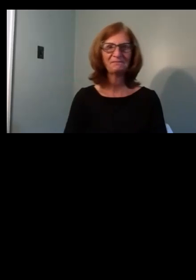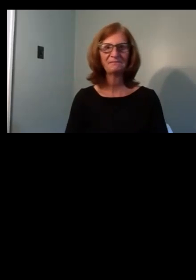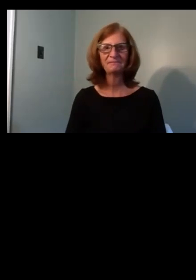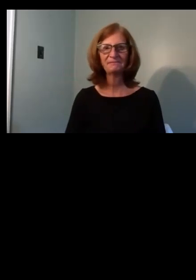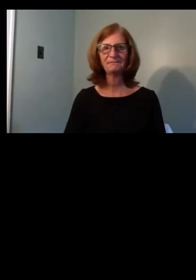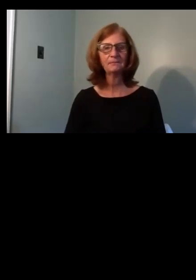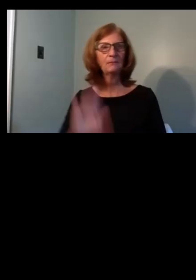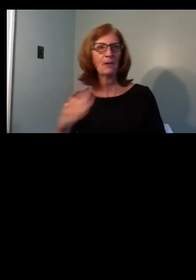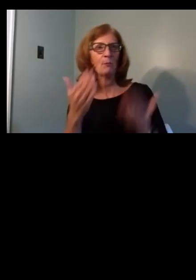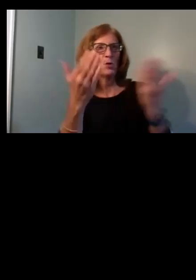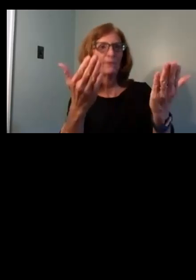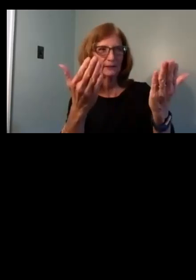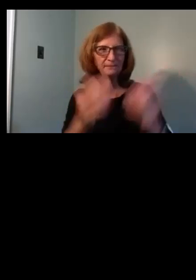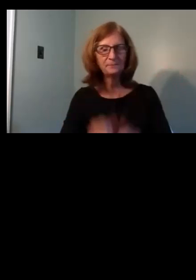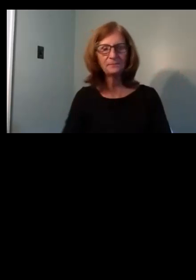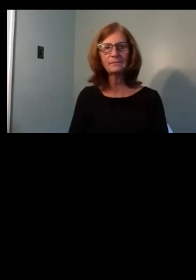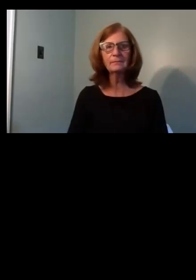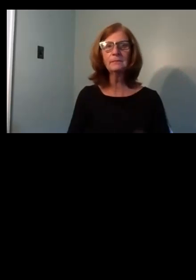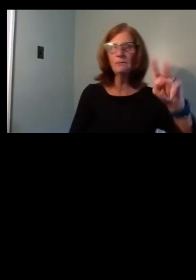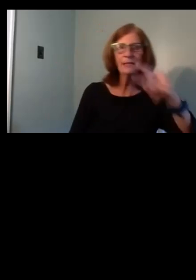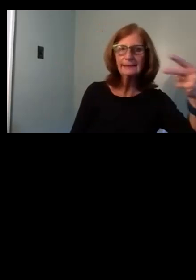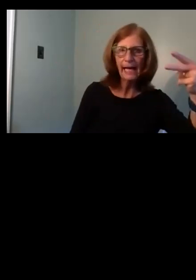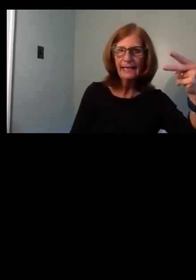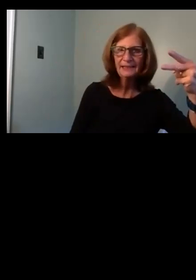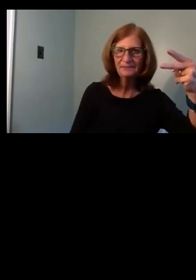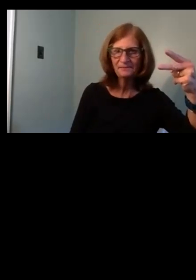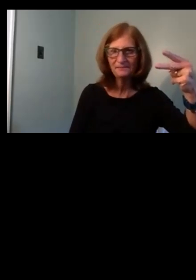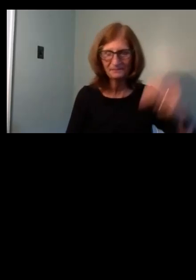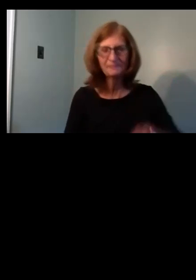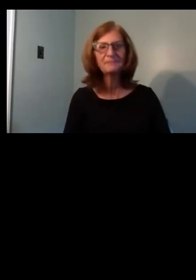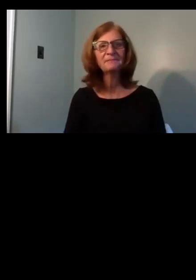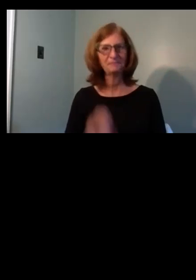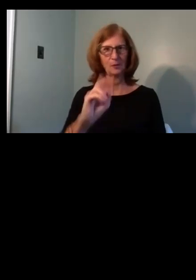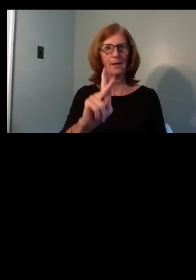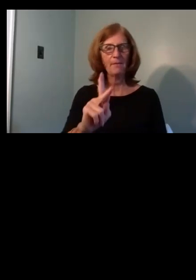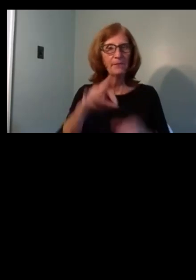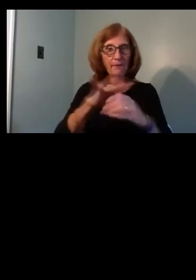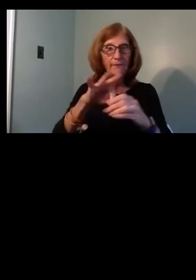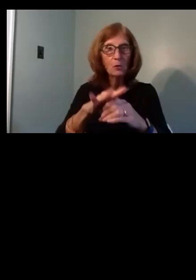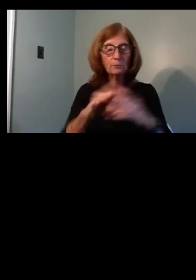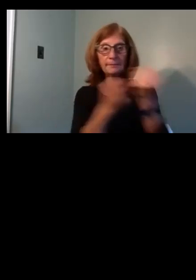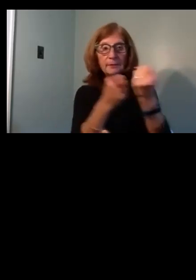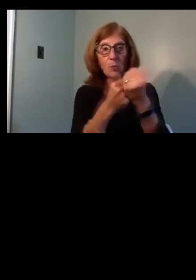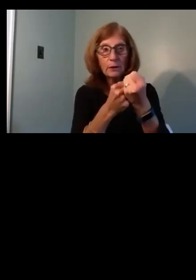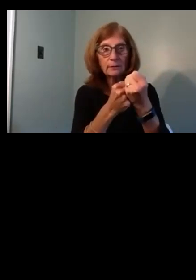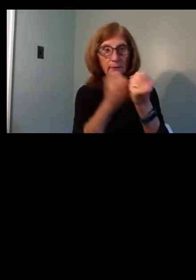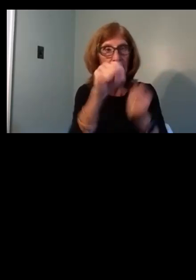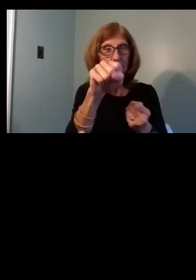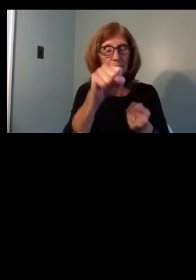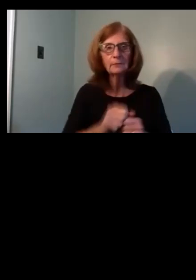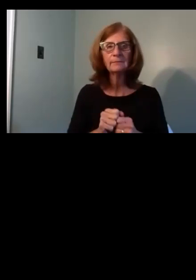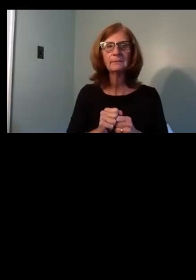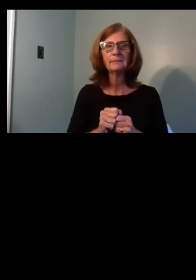so moved thank you uh all those in favor aye aye